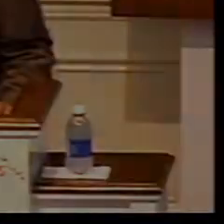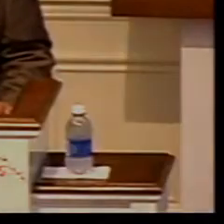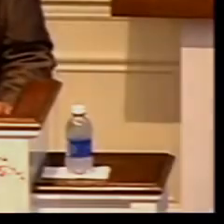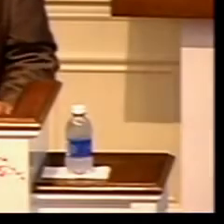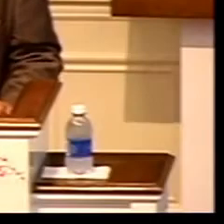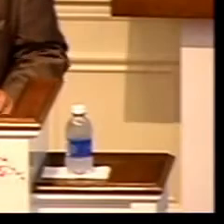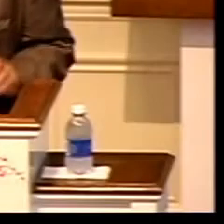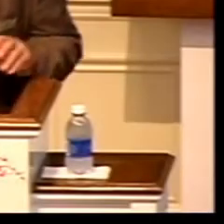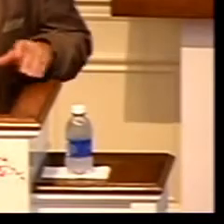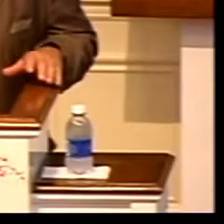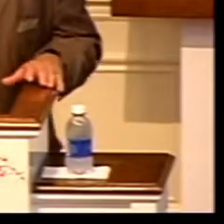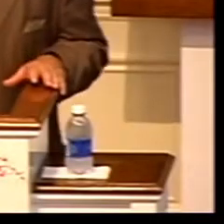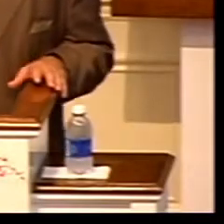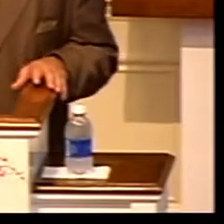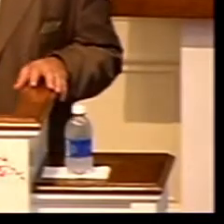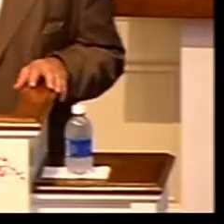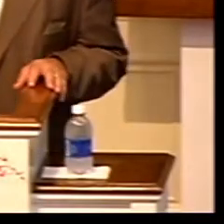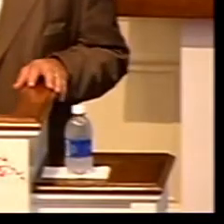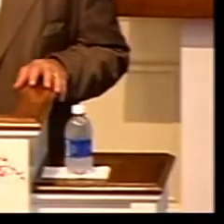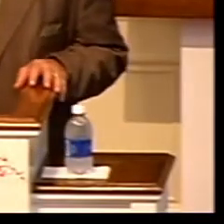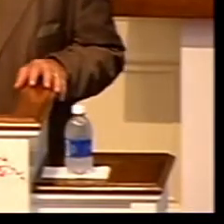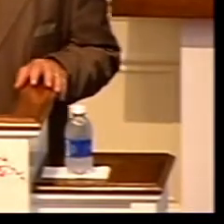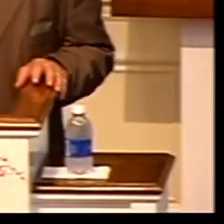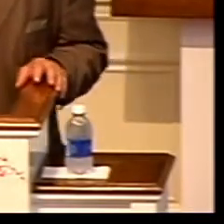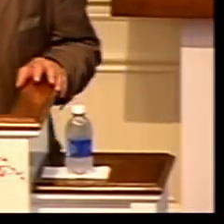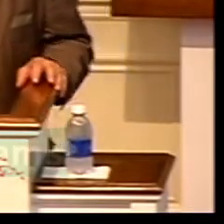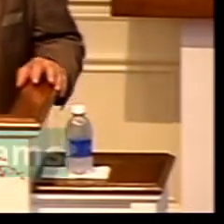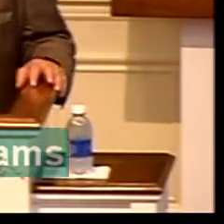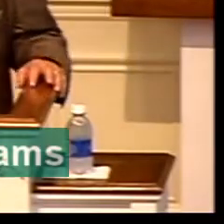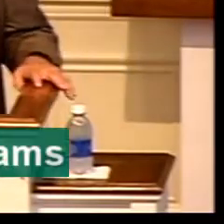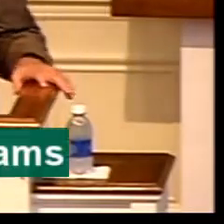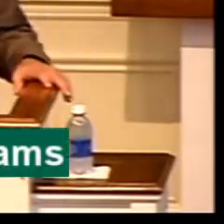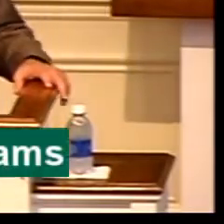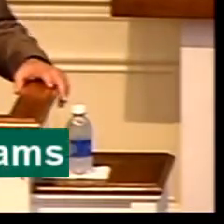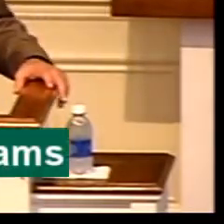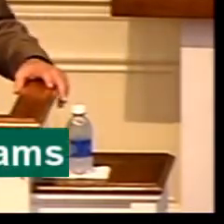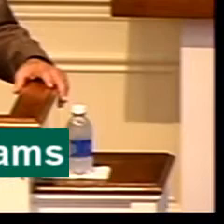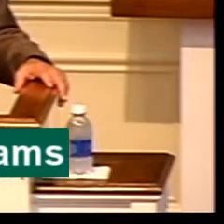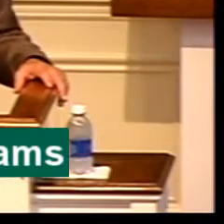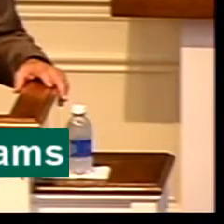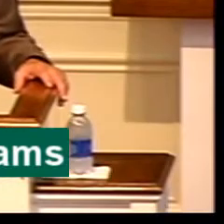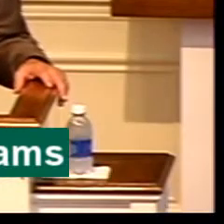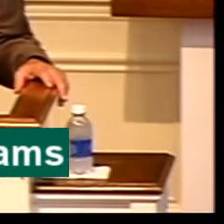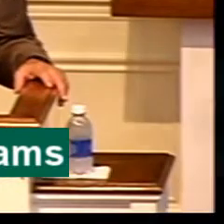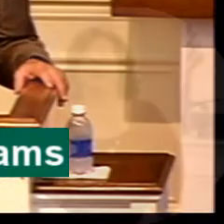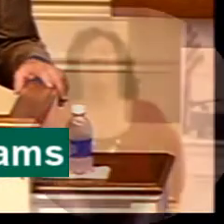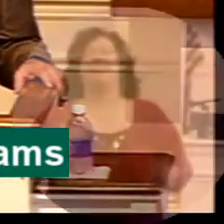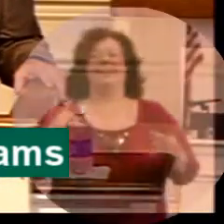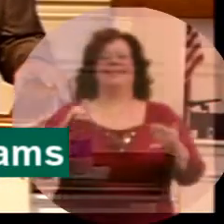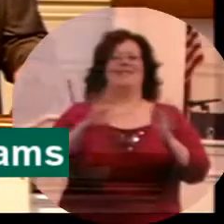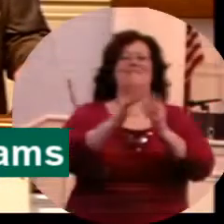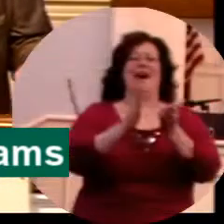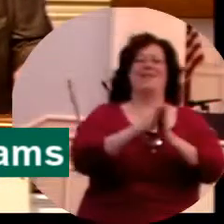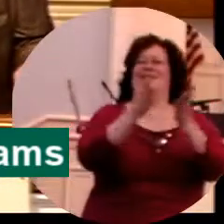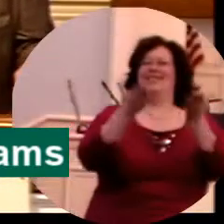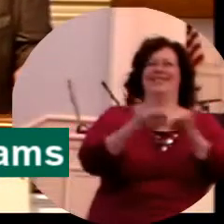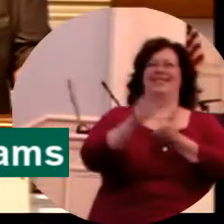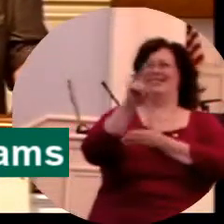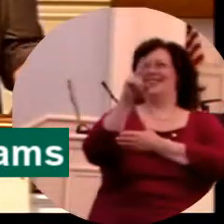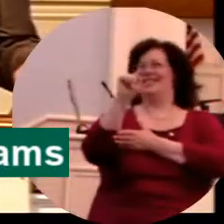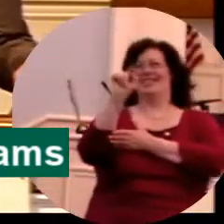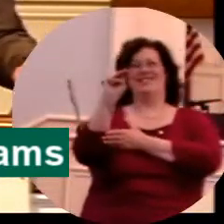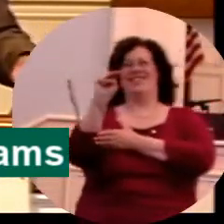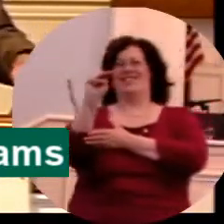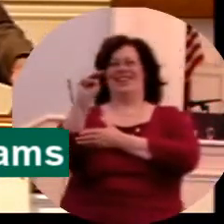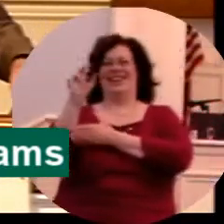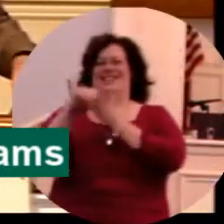2 Timothy chapter 3, let's turn in our Bibles today, 2 Timothy chapter 3, and we preached the